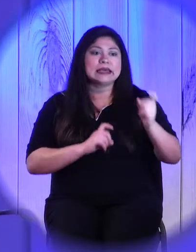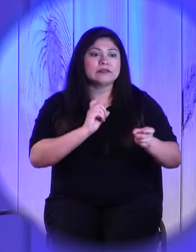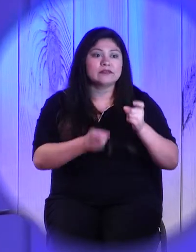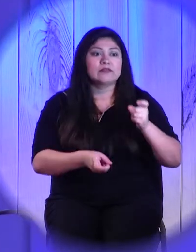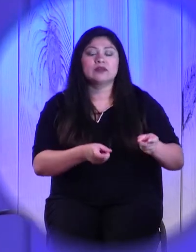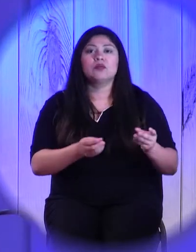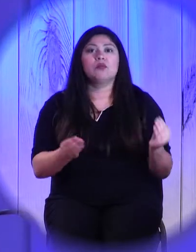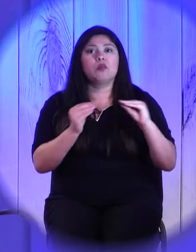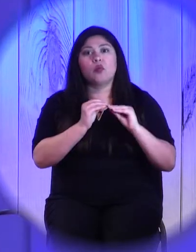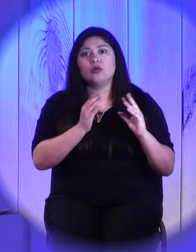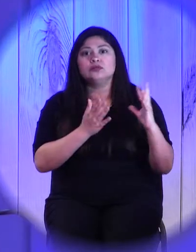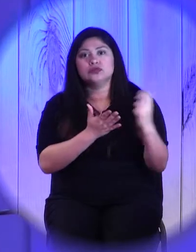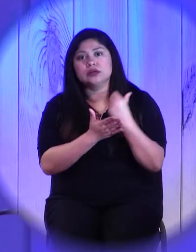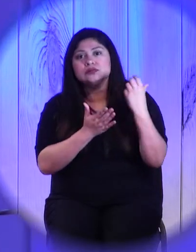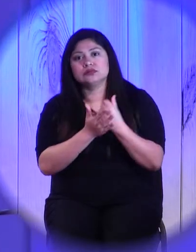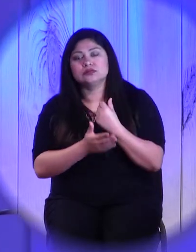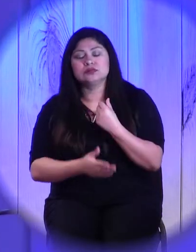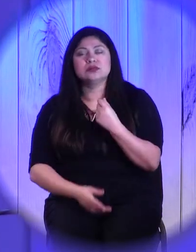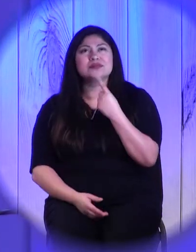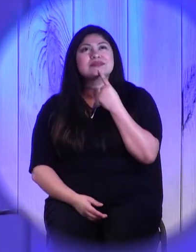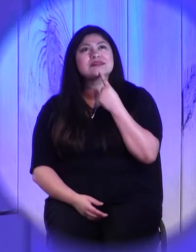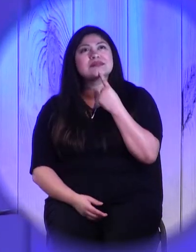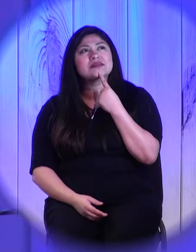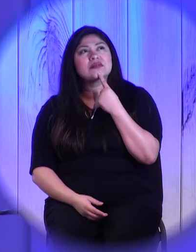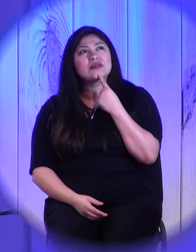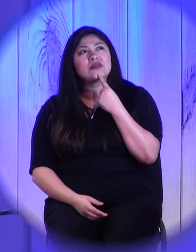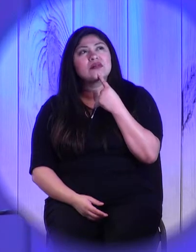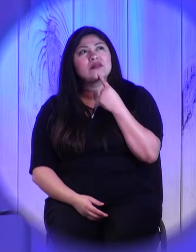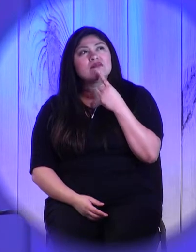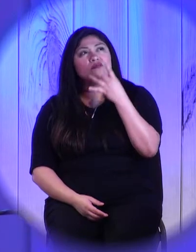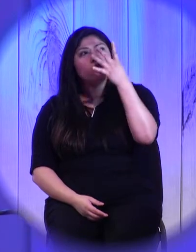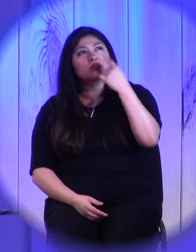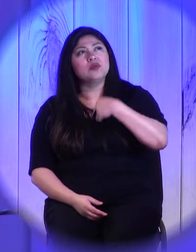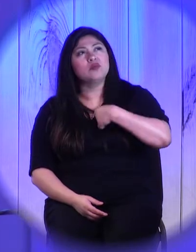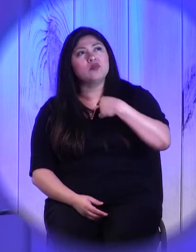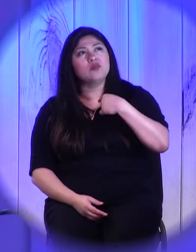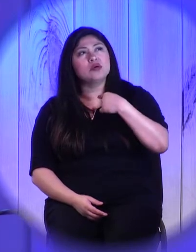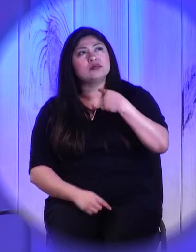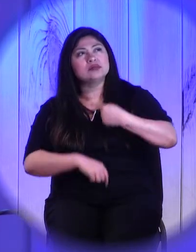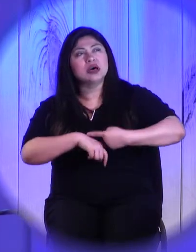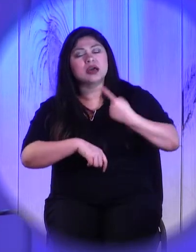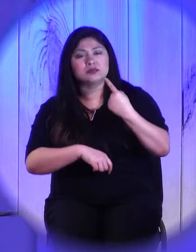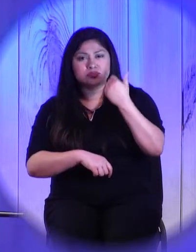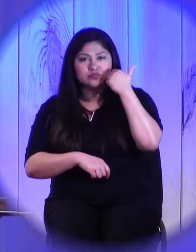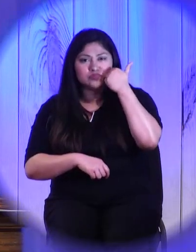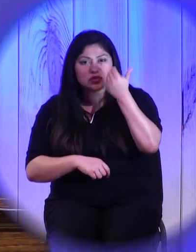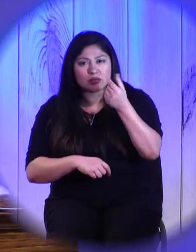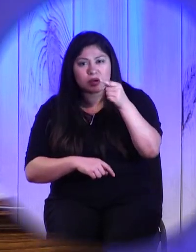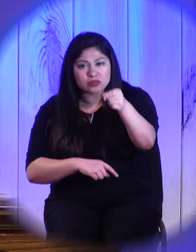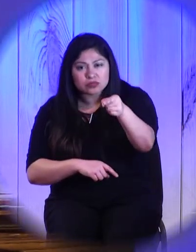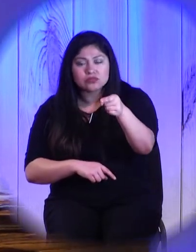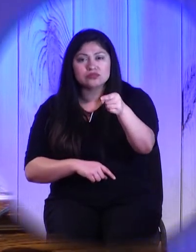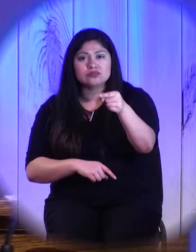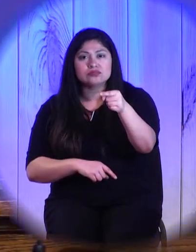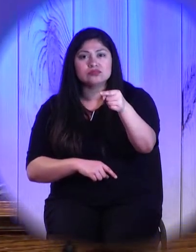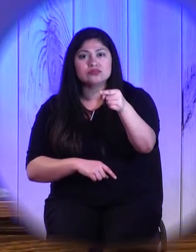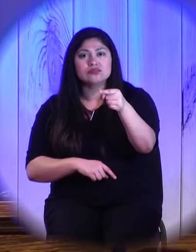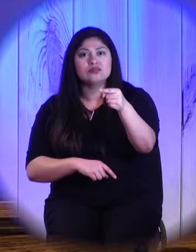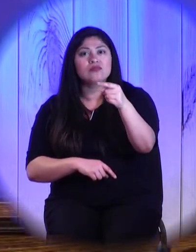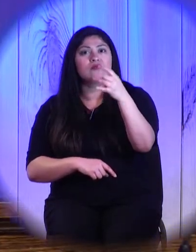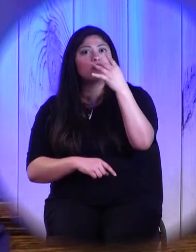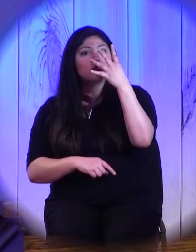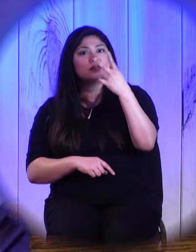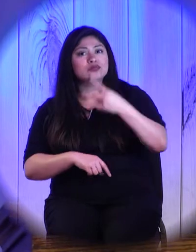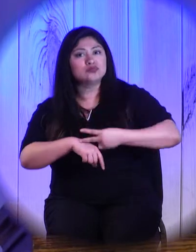Fool me twice, that's right. Shame on me. Common sense says that even mercy should have a